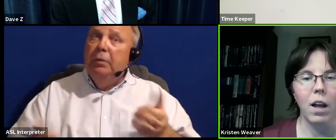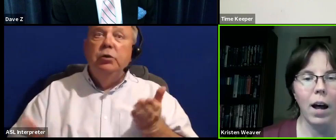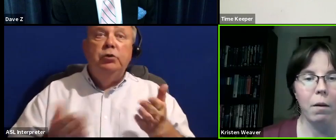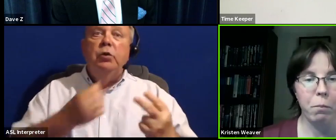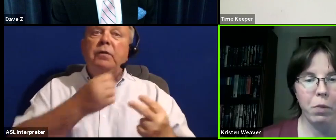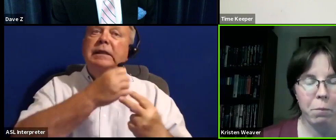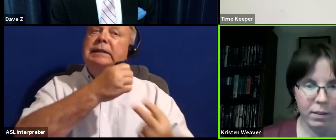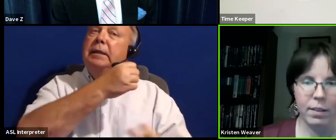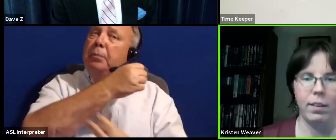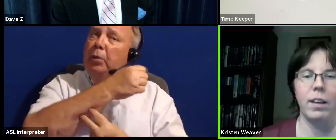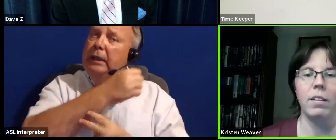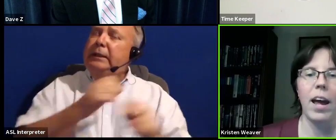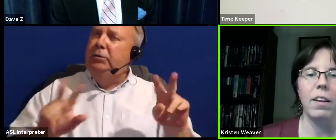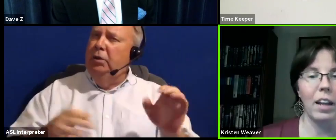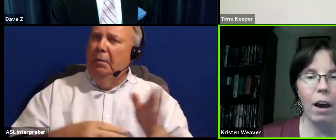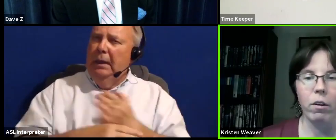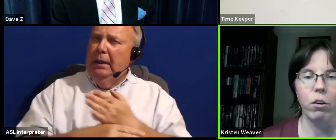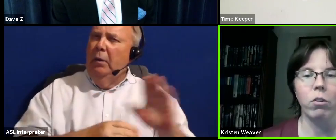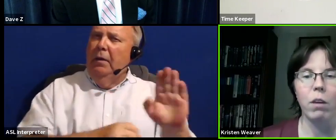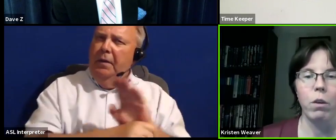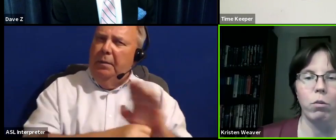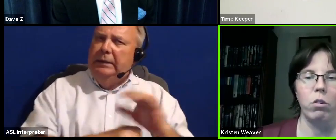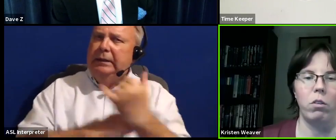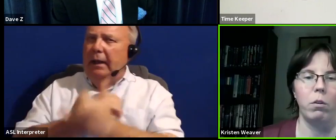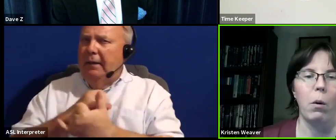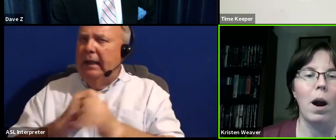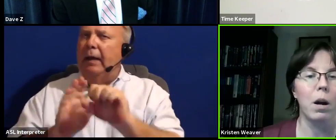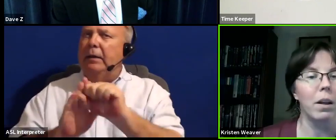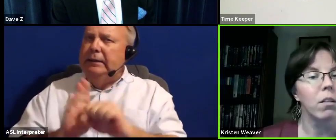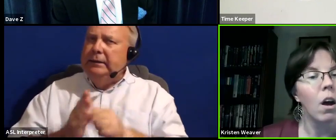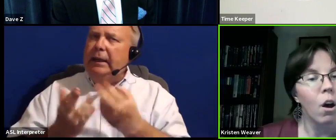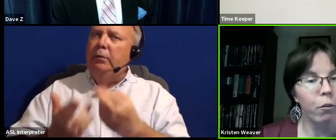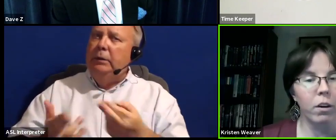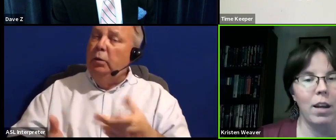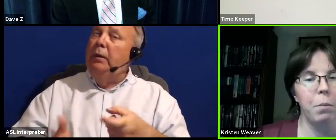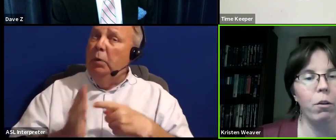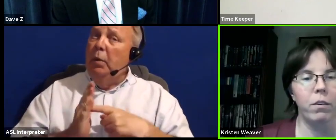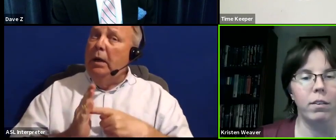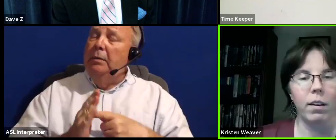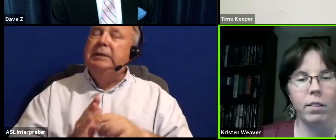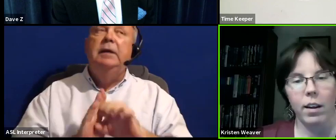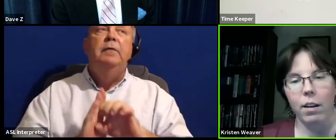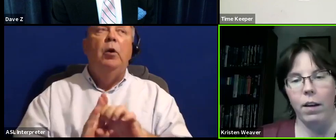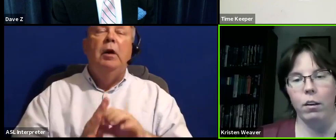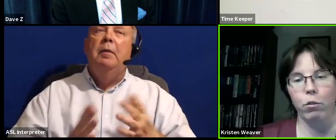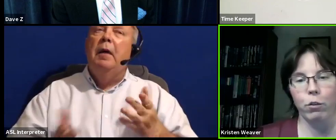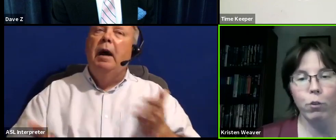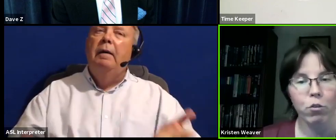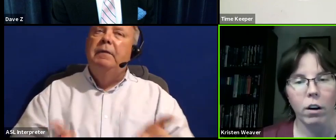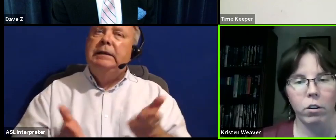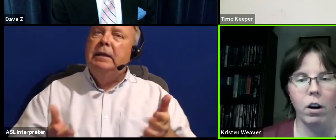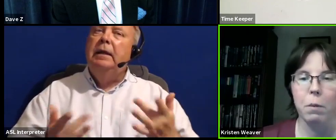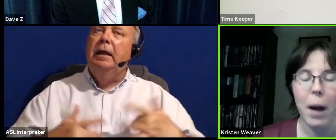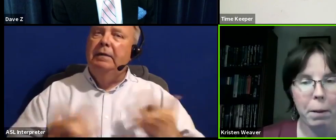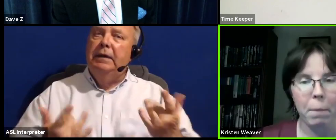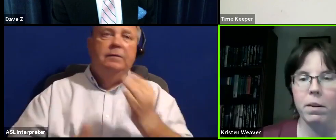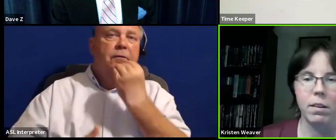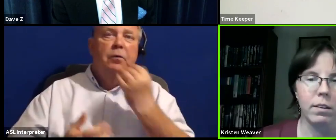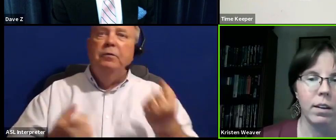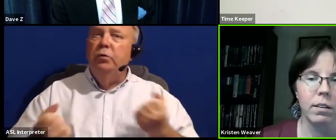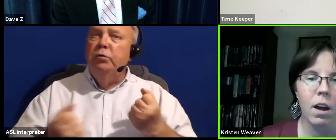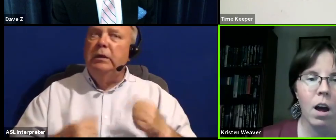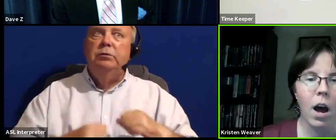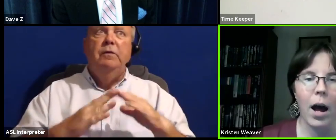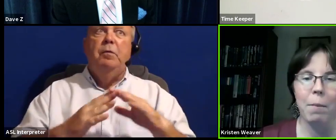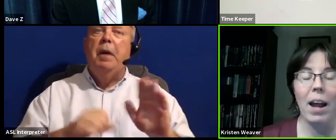between the business and and the county or state resources and requirements. For example, facilitating events for food trucks or other pop-up